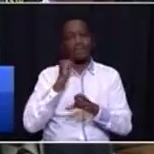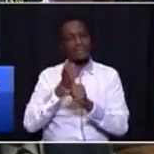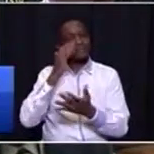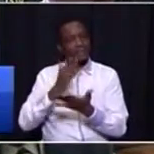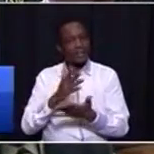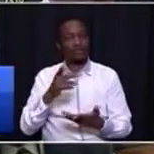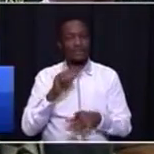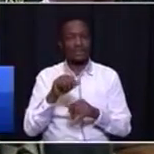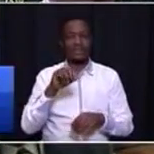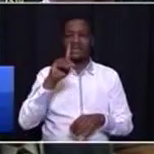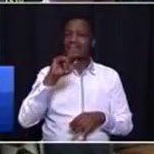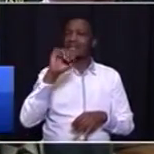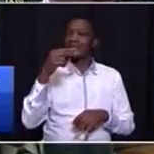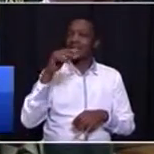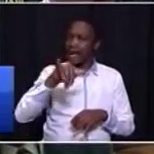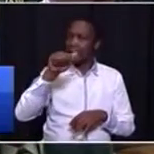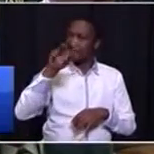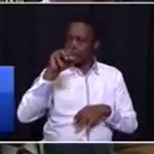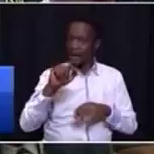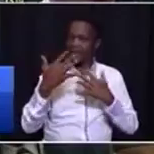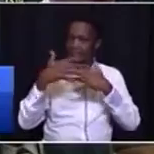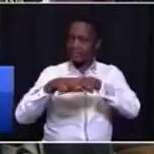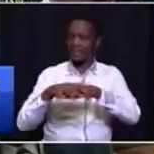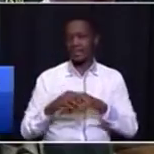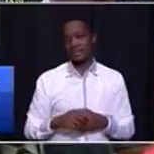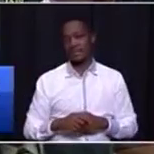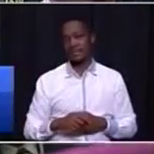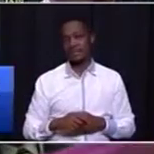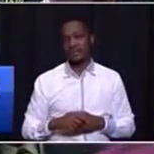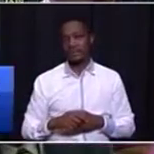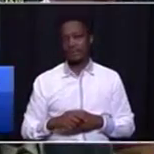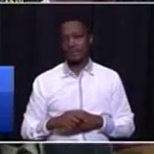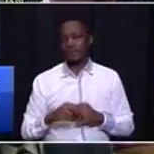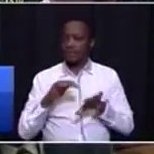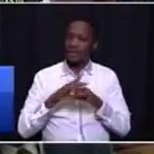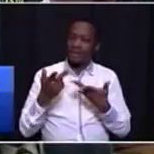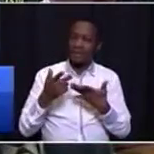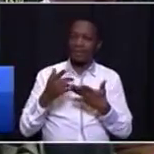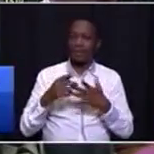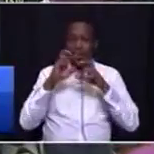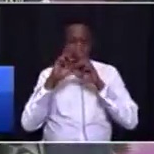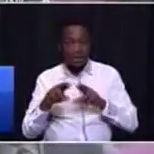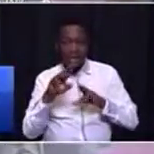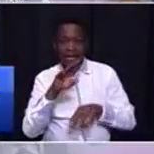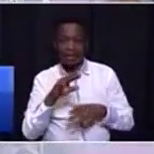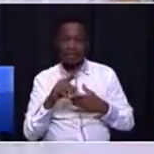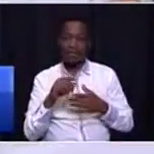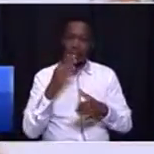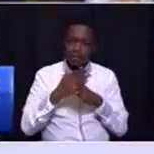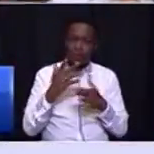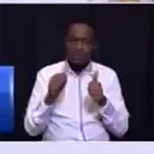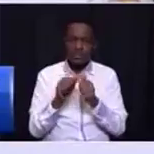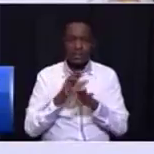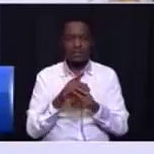Giyama is implemented. You know, Honorable Fuchs, you and I can quibble from time to time, but we also work